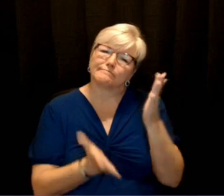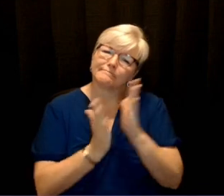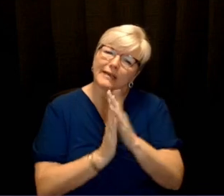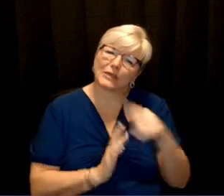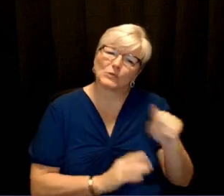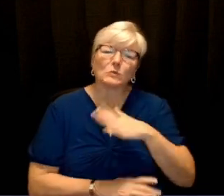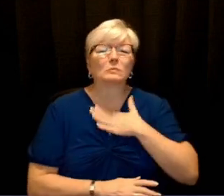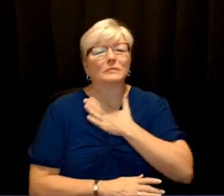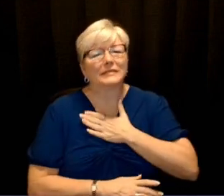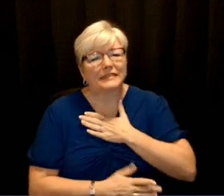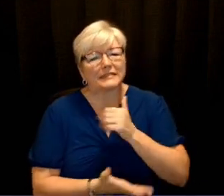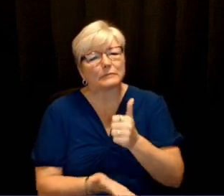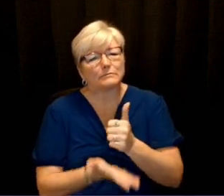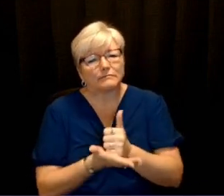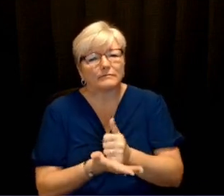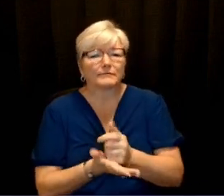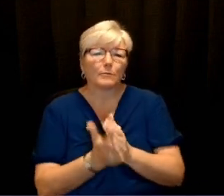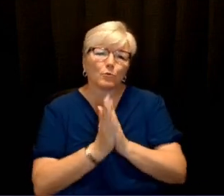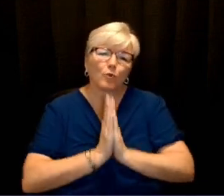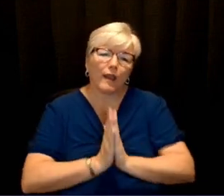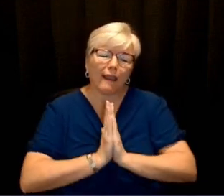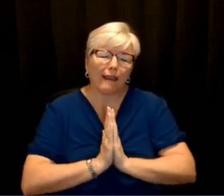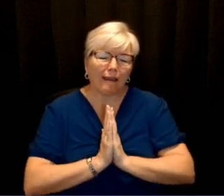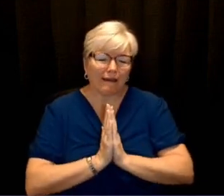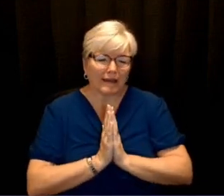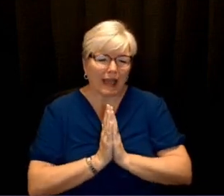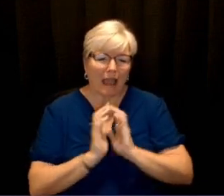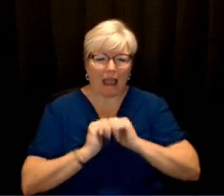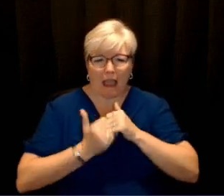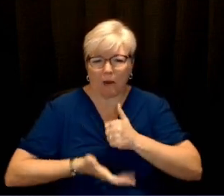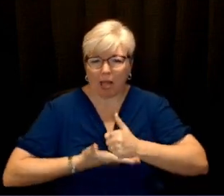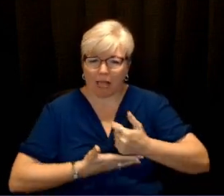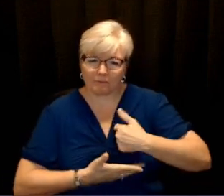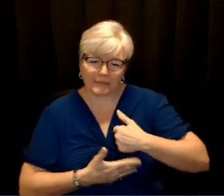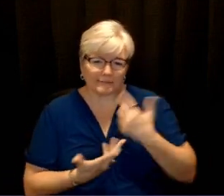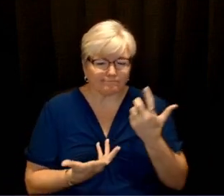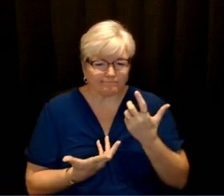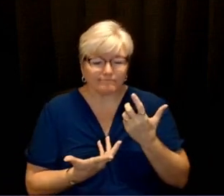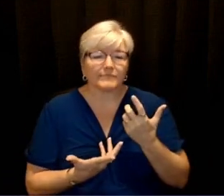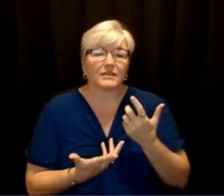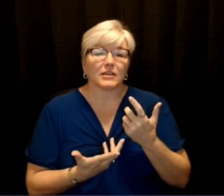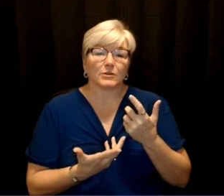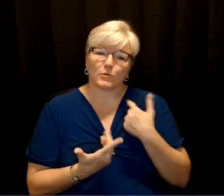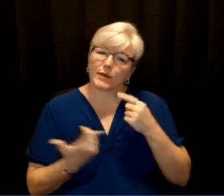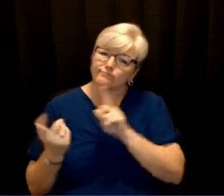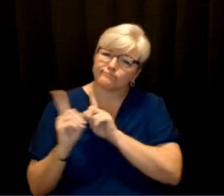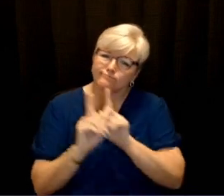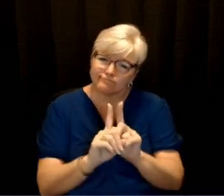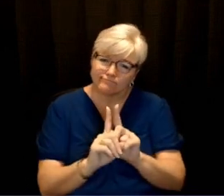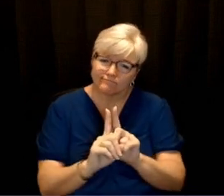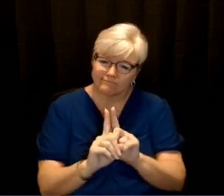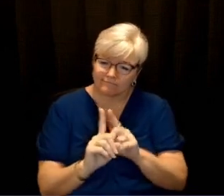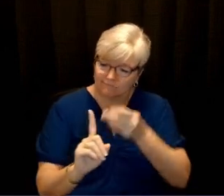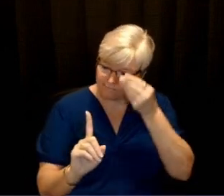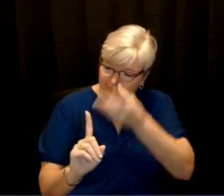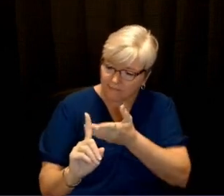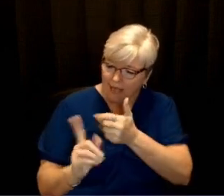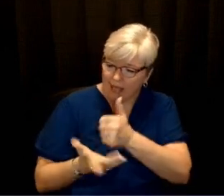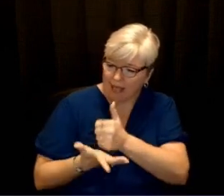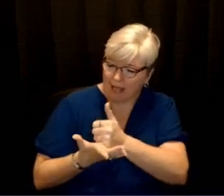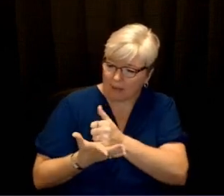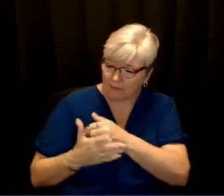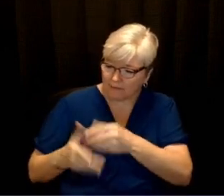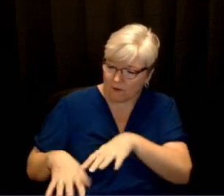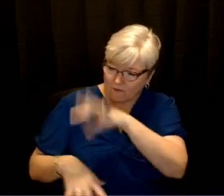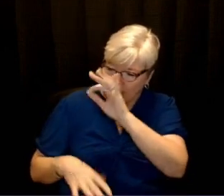simply ask you to pray about possibilities that are available as we come alongside others to help them find hope